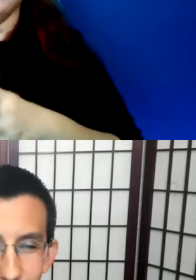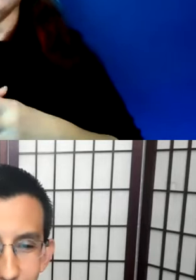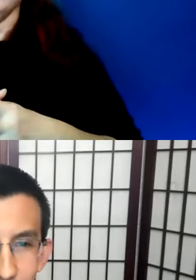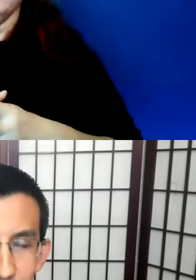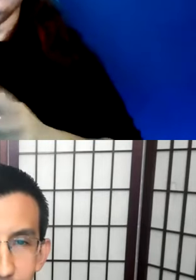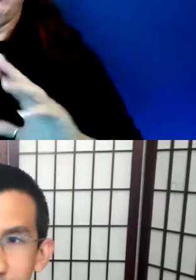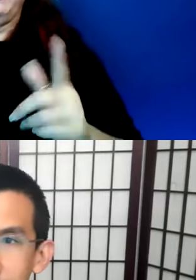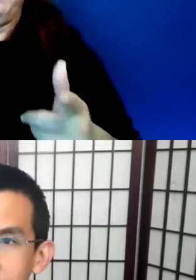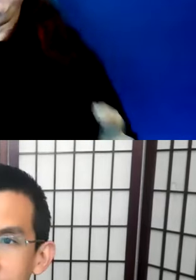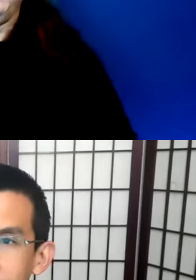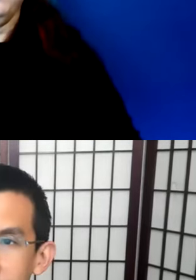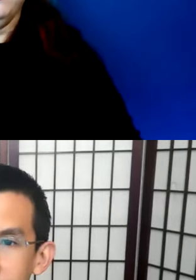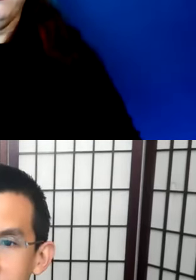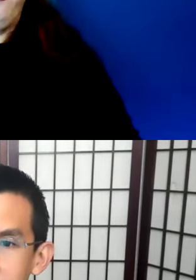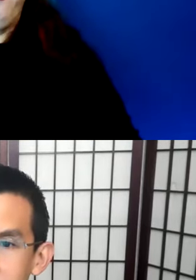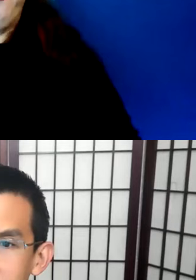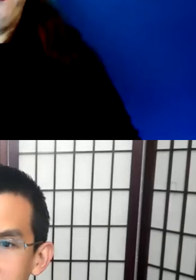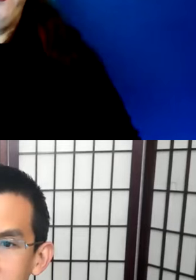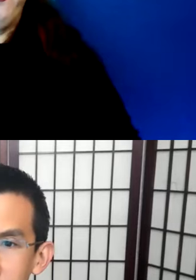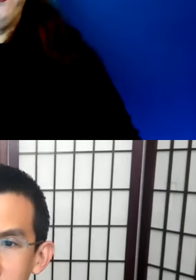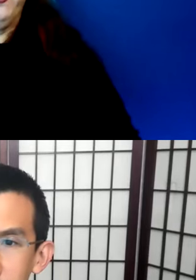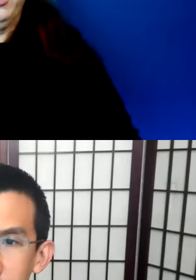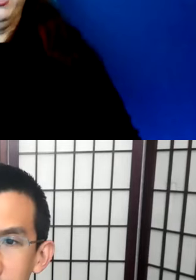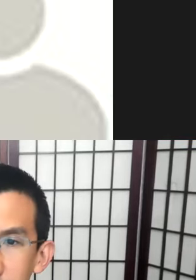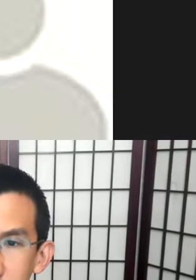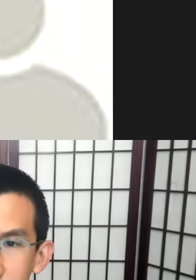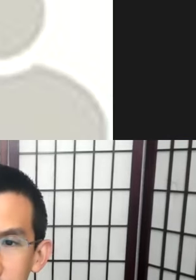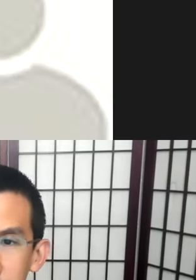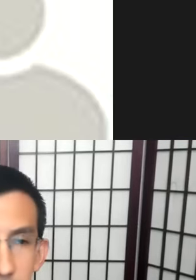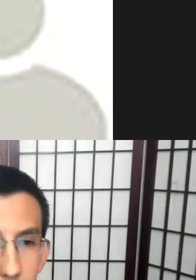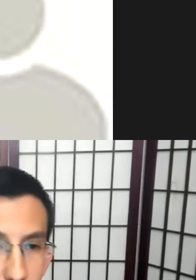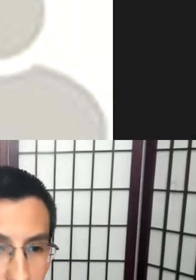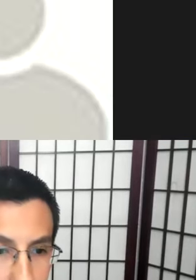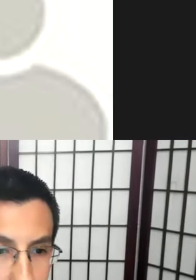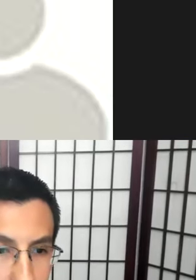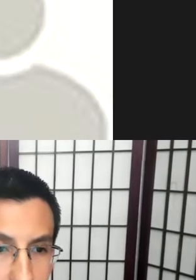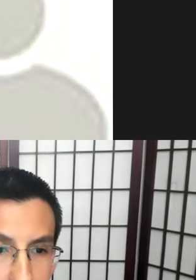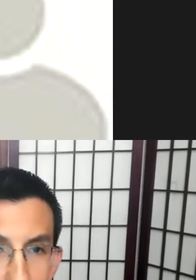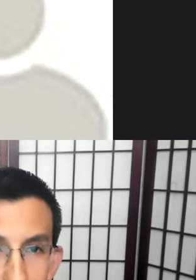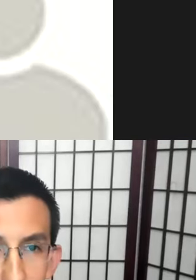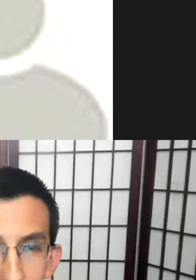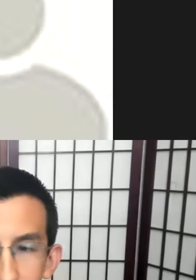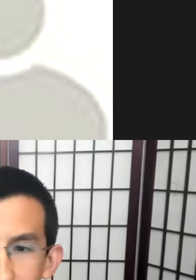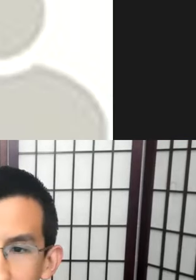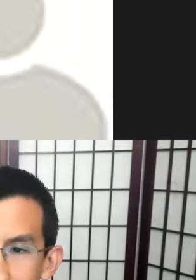so how do you see both indigenous and non indigenous linguistic and other academics and researchers at tertiary institutions